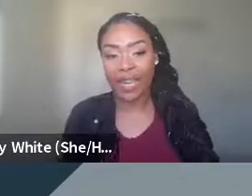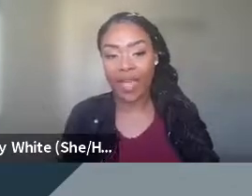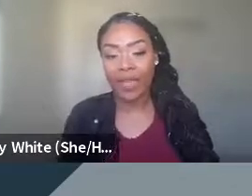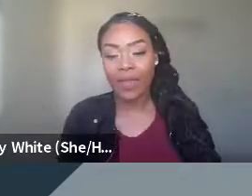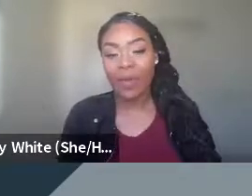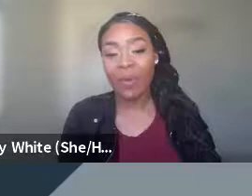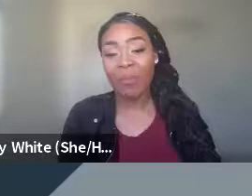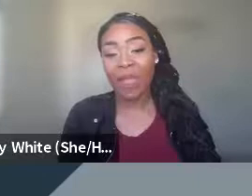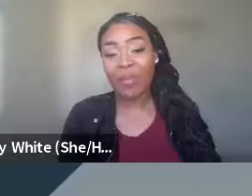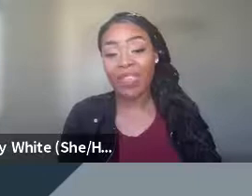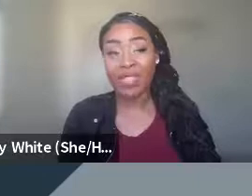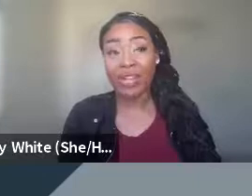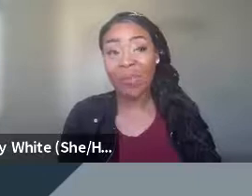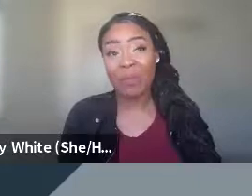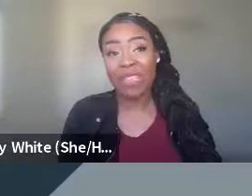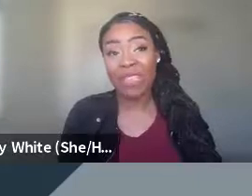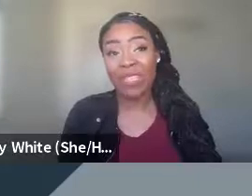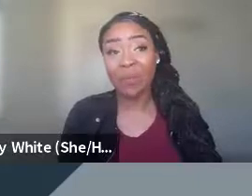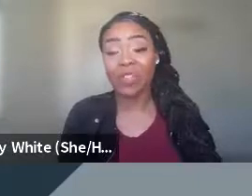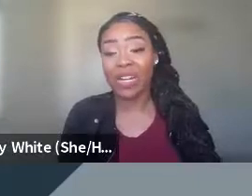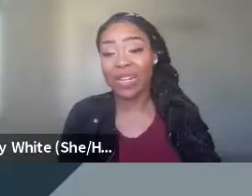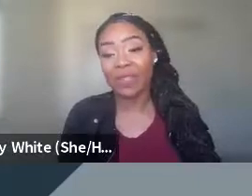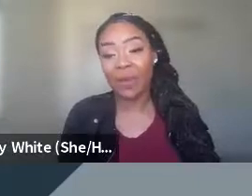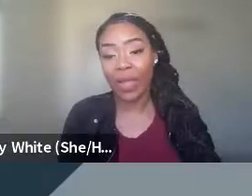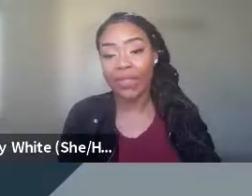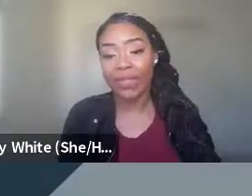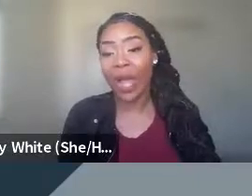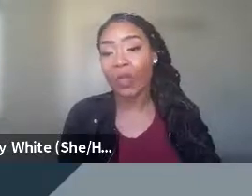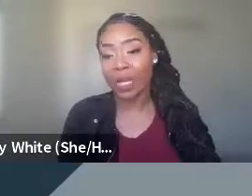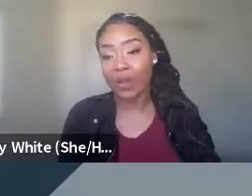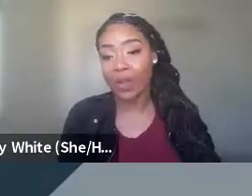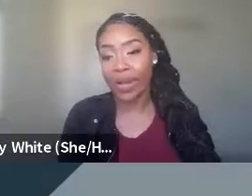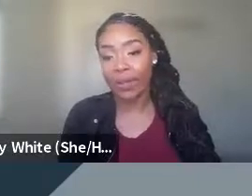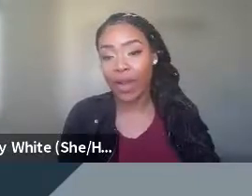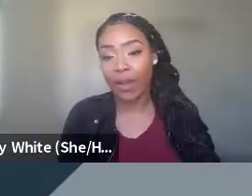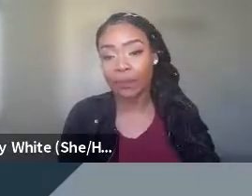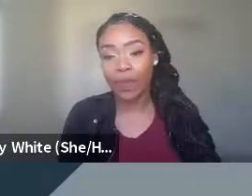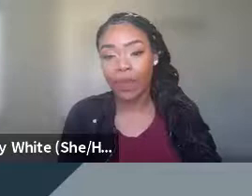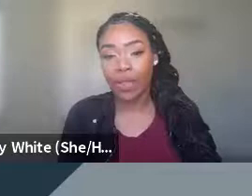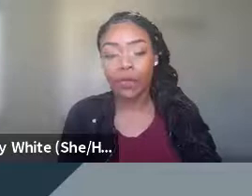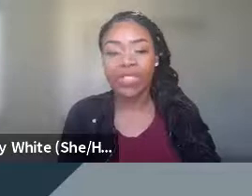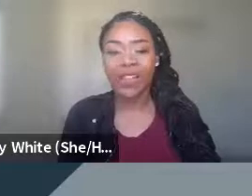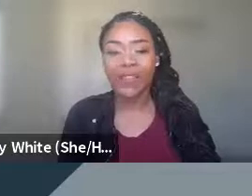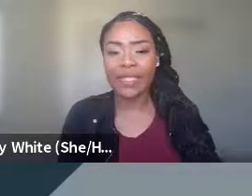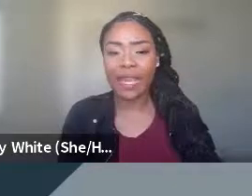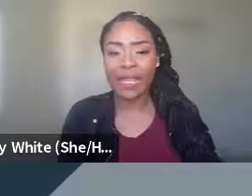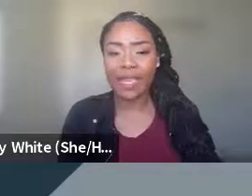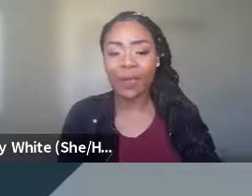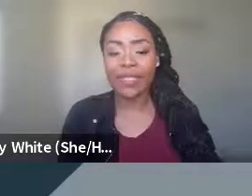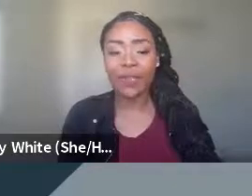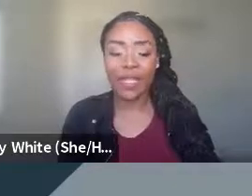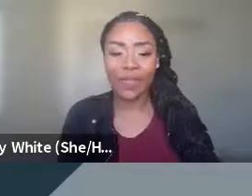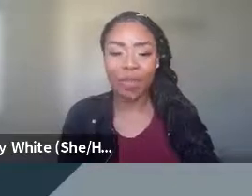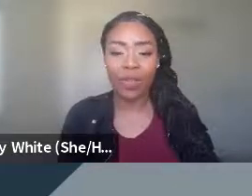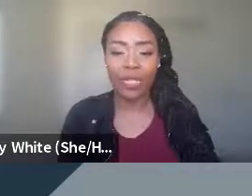understanding that, you know, it might be, the learning might be demonstrated in different ways that is outside of that assignment, right? And so just understanding